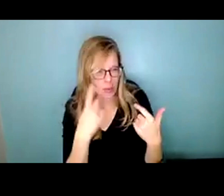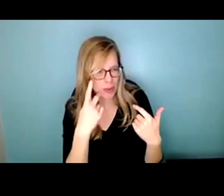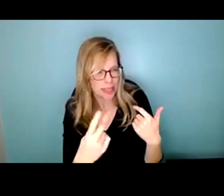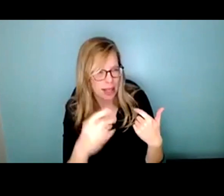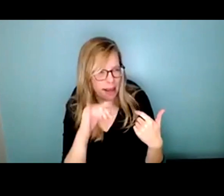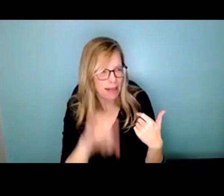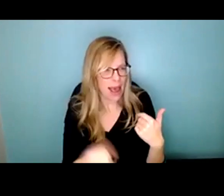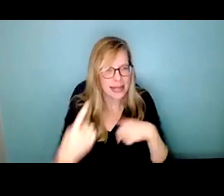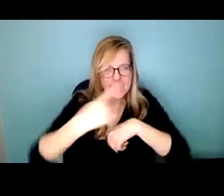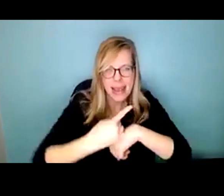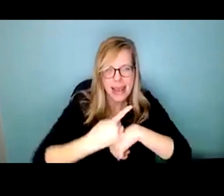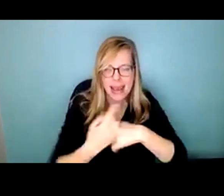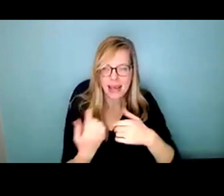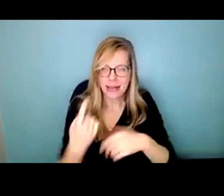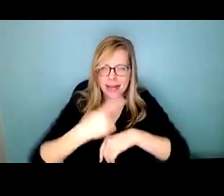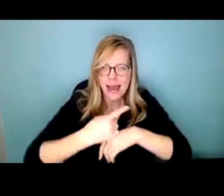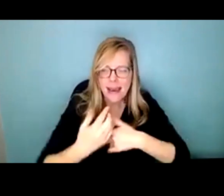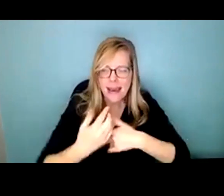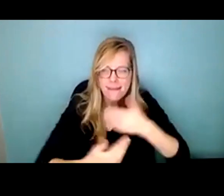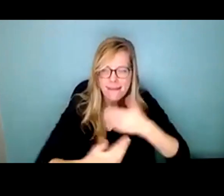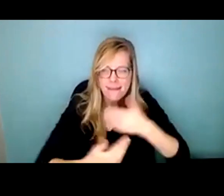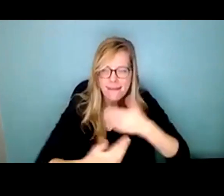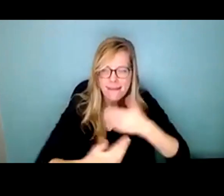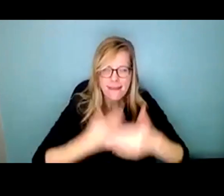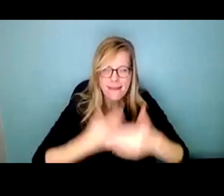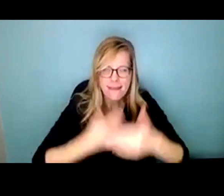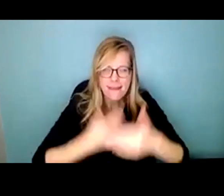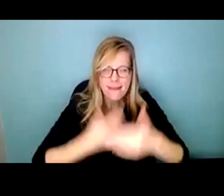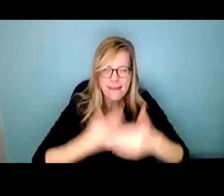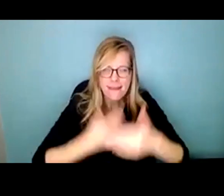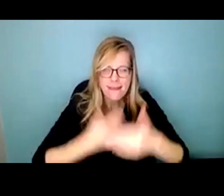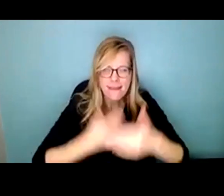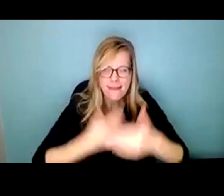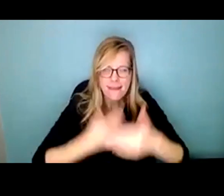And I try and try to